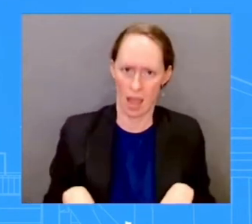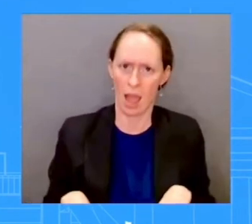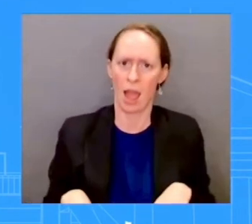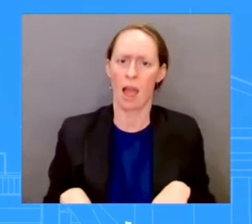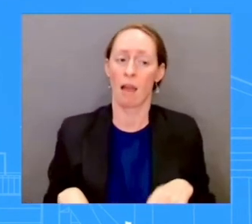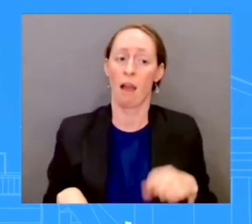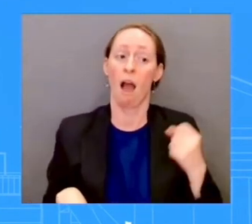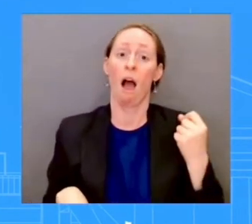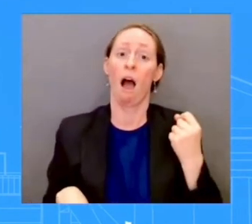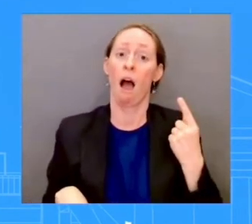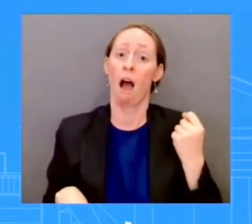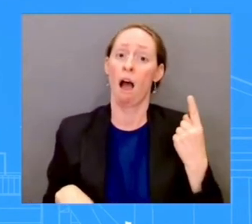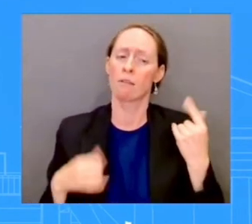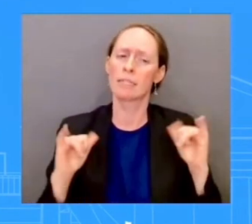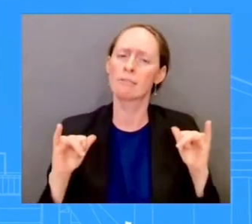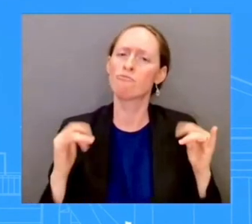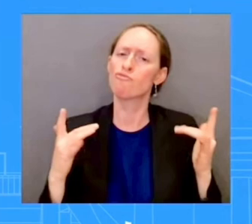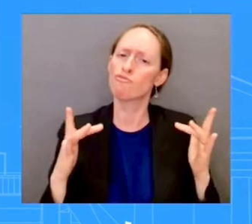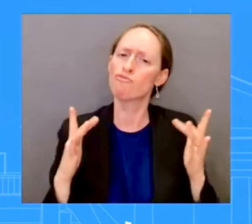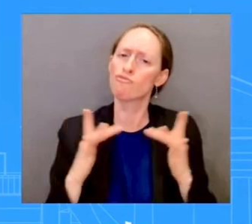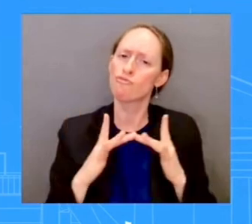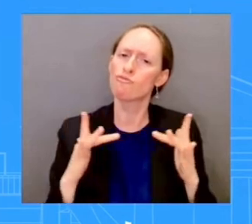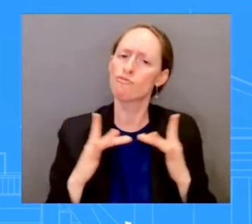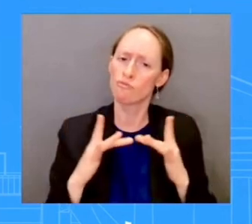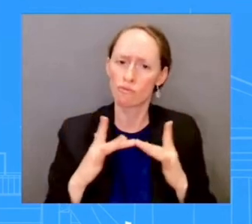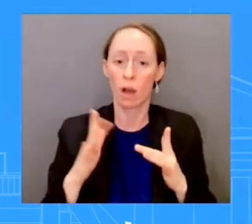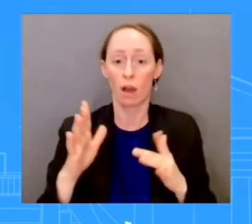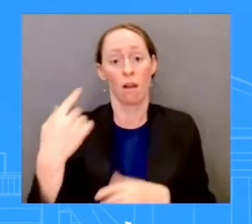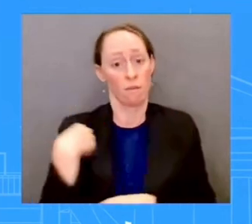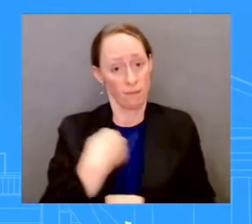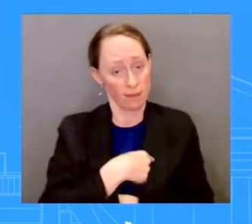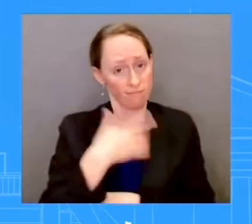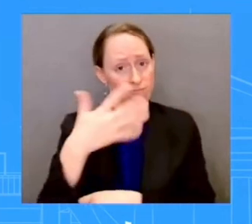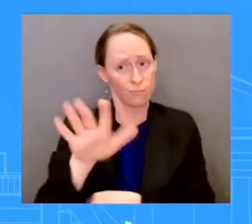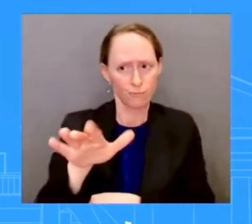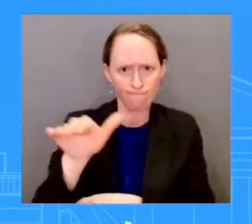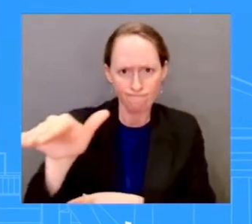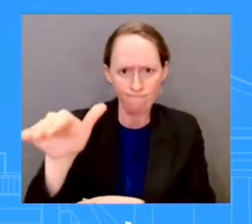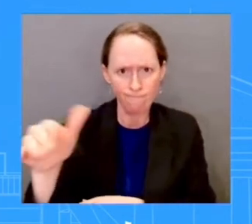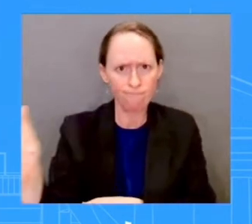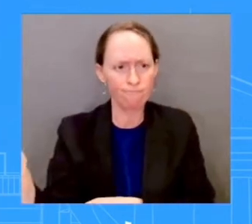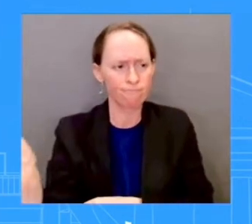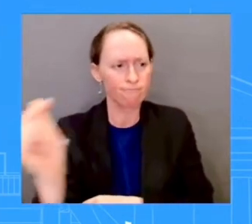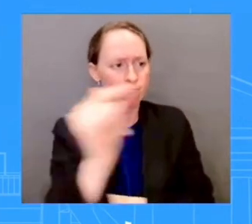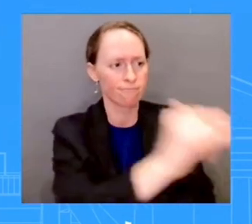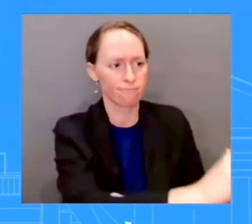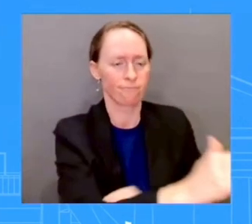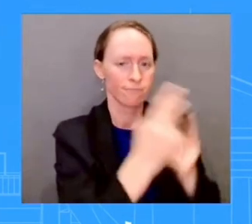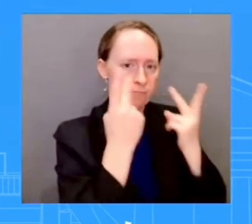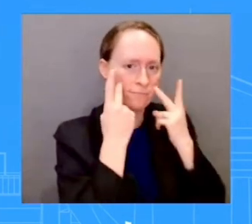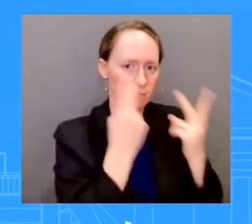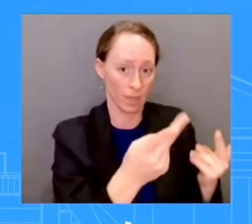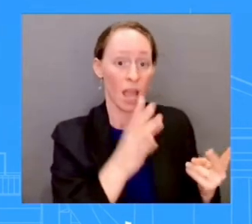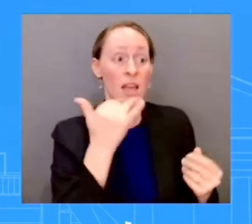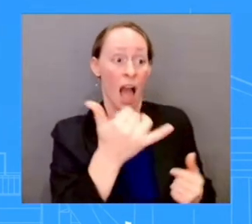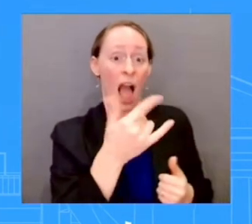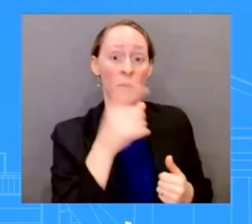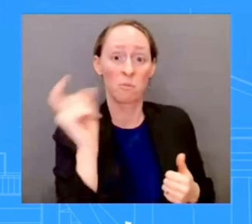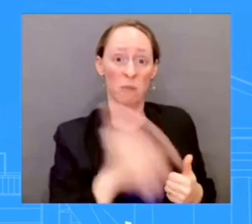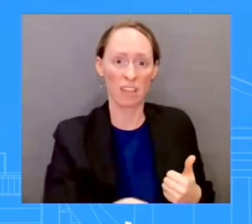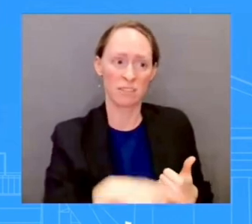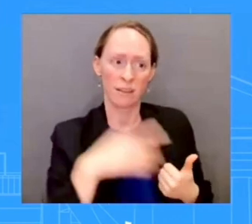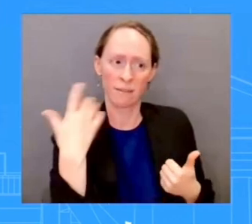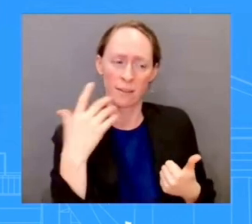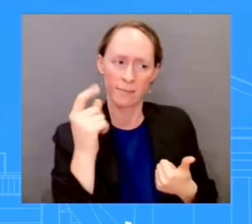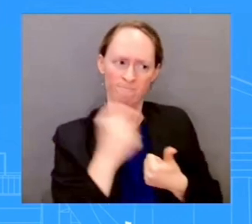outcomes. We see this as it being incredibly important to have those in conversations, to make sure we have